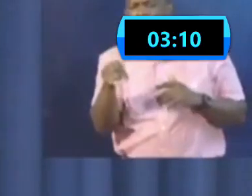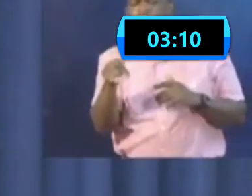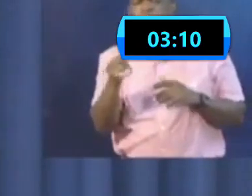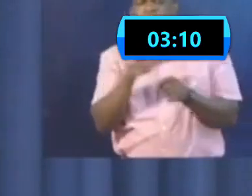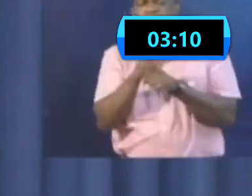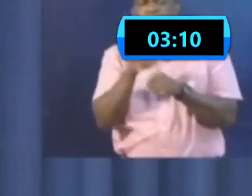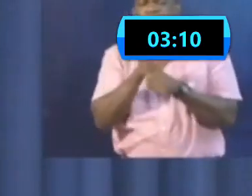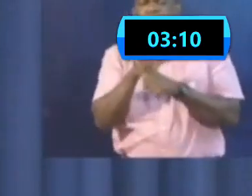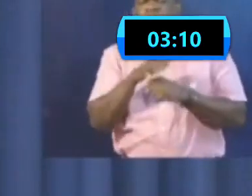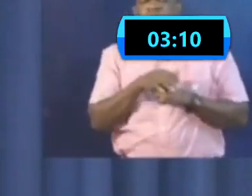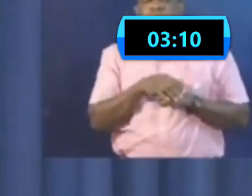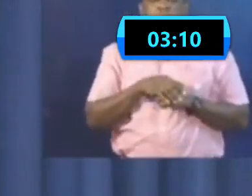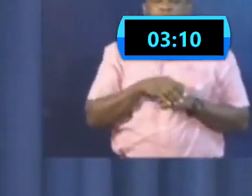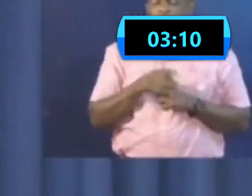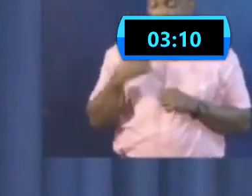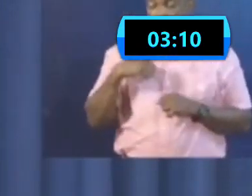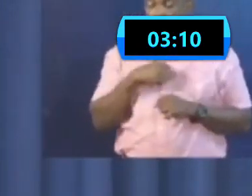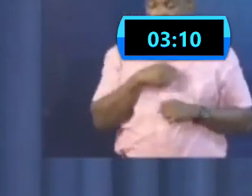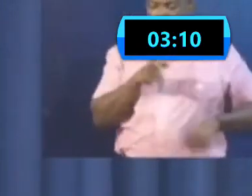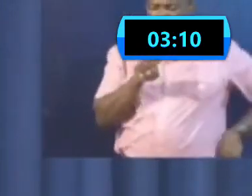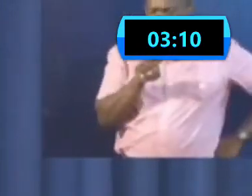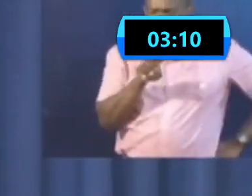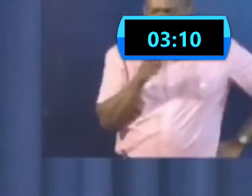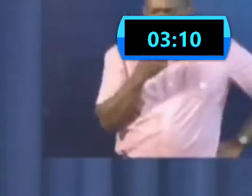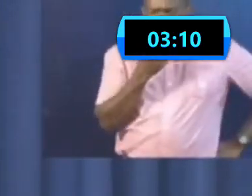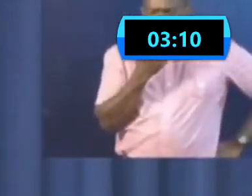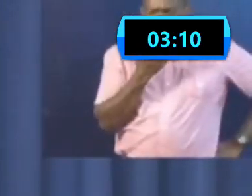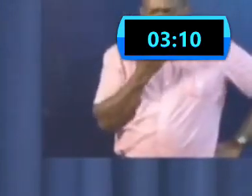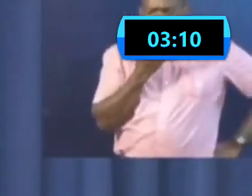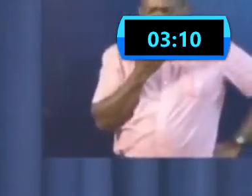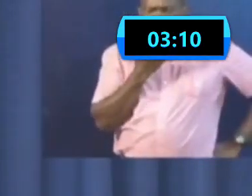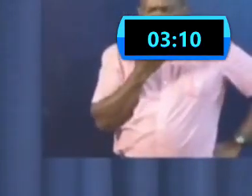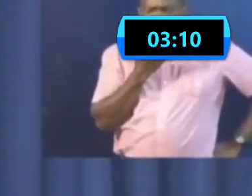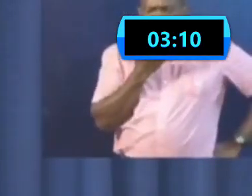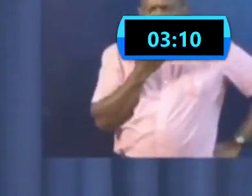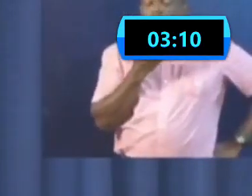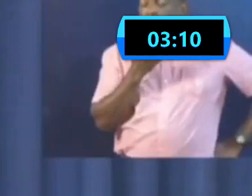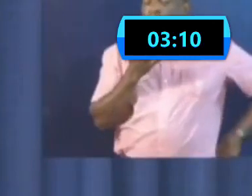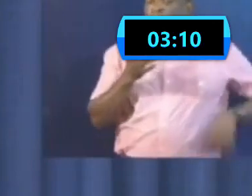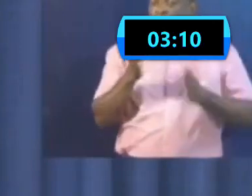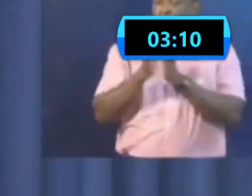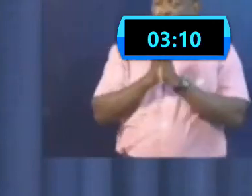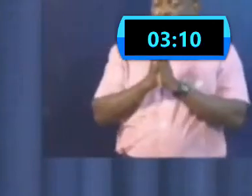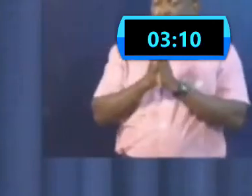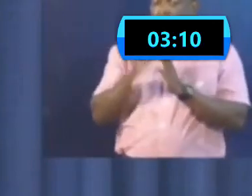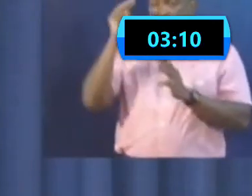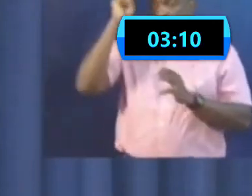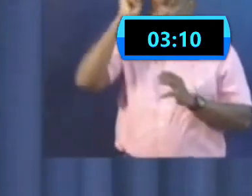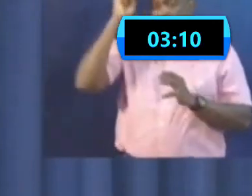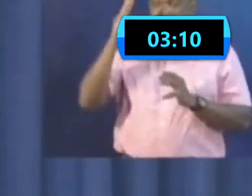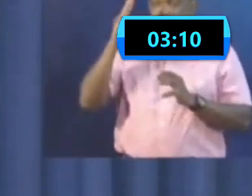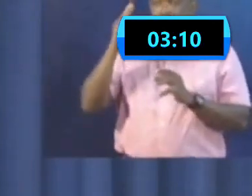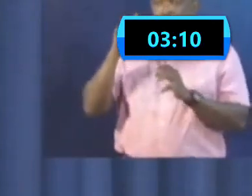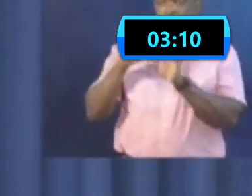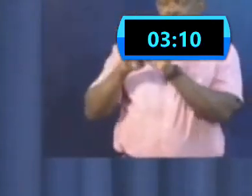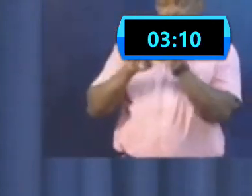Minister of Transport to meet with the Maxi Taxi Association with